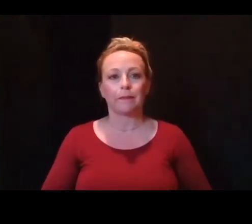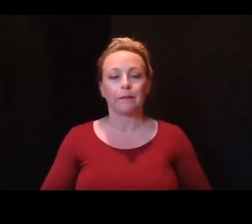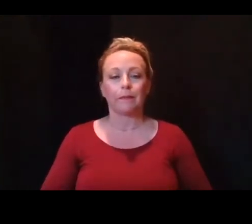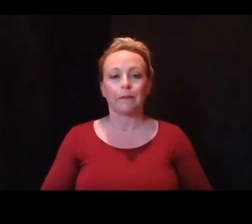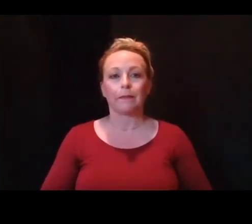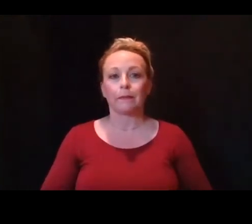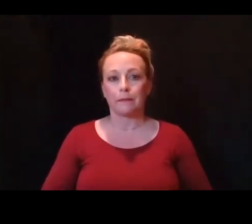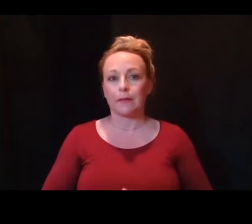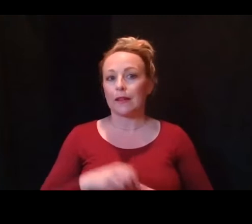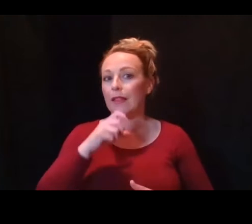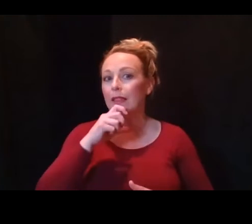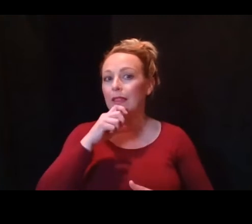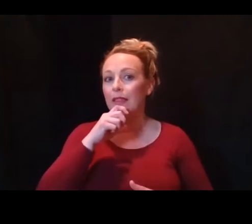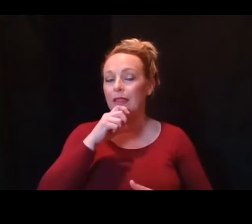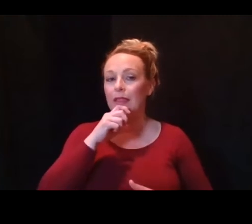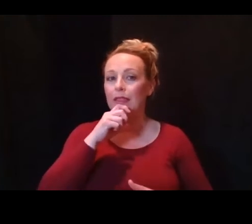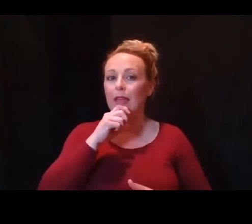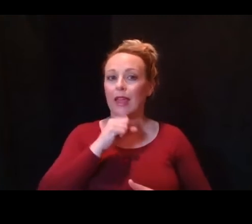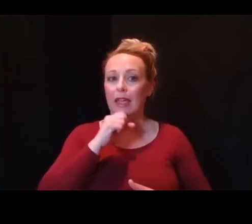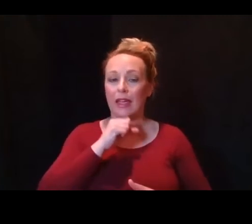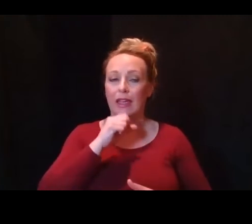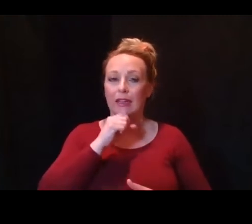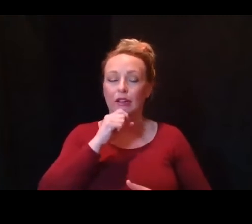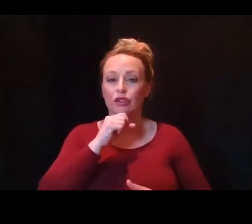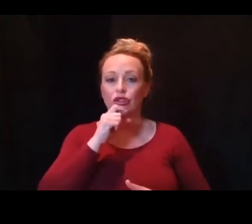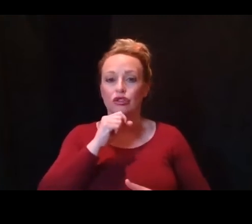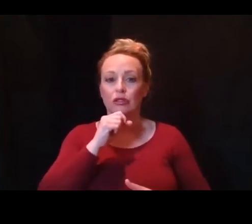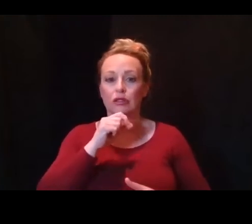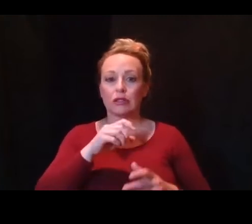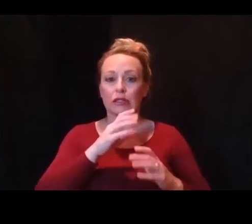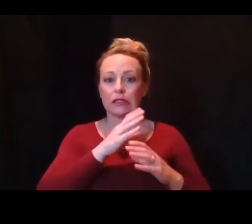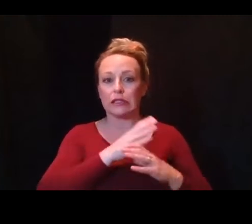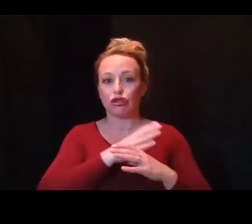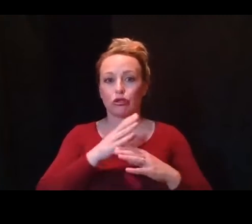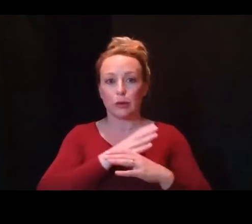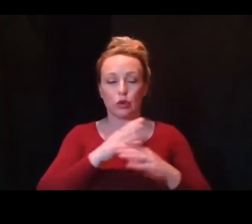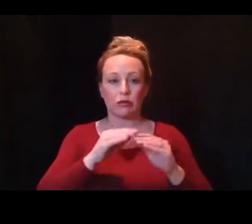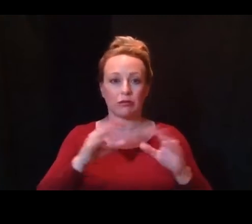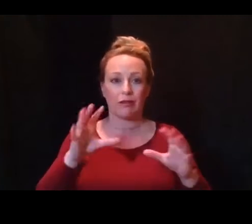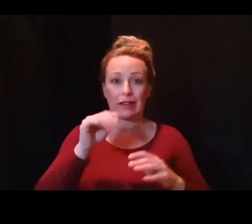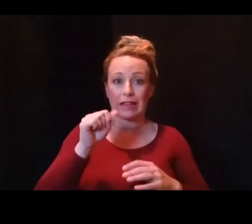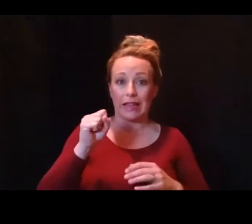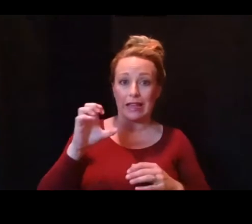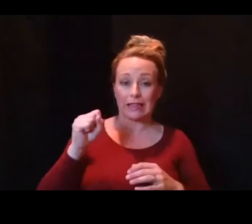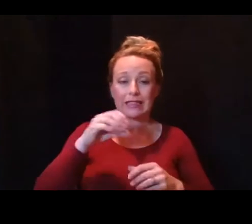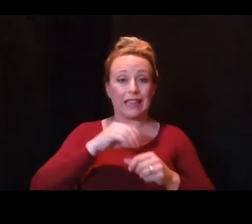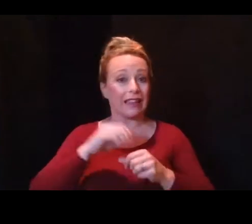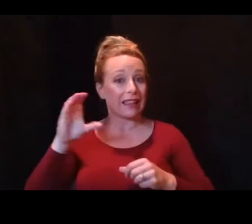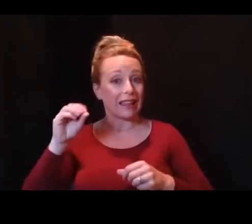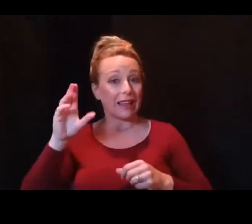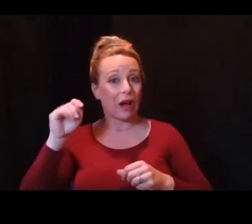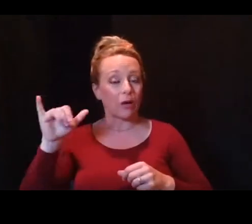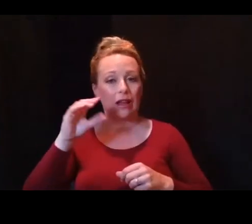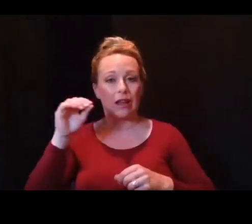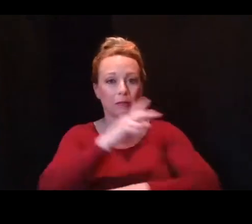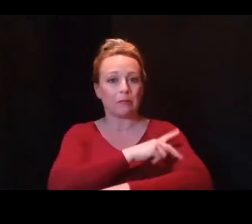age distribution, both of cases in the county and of hospitalized patients, shows